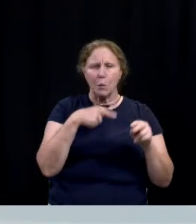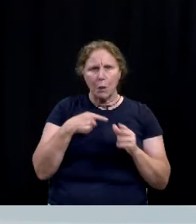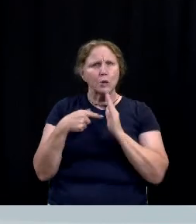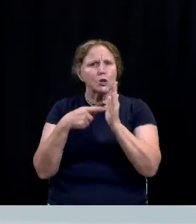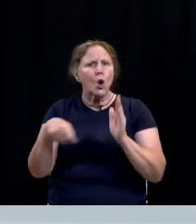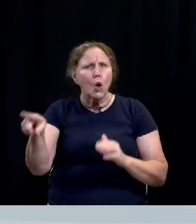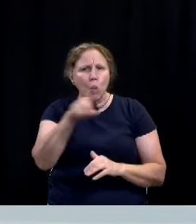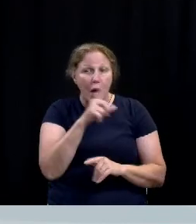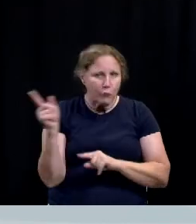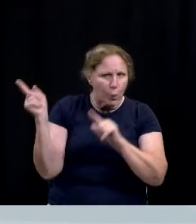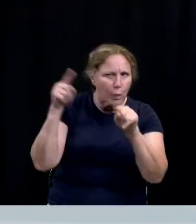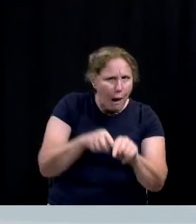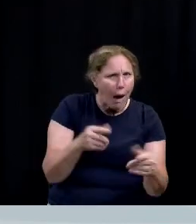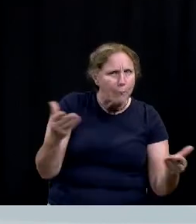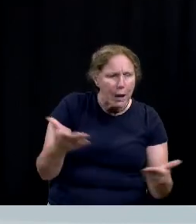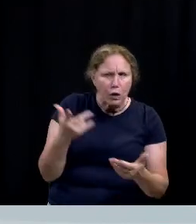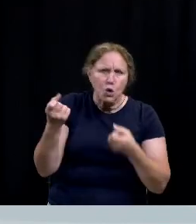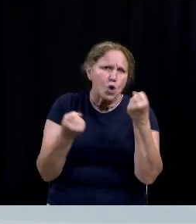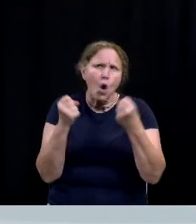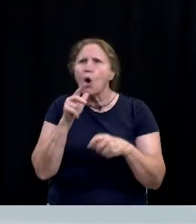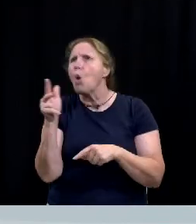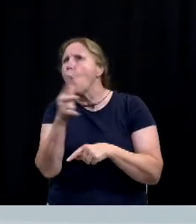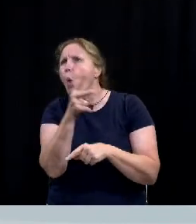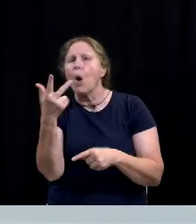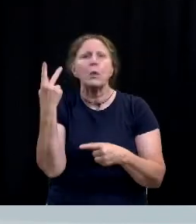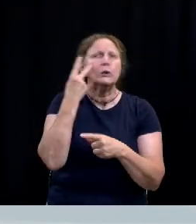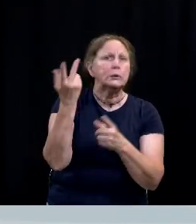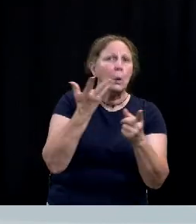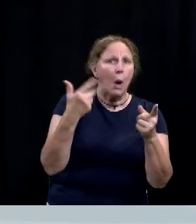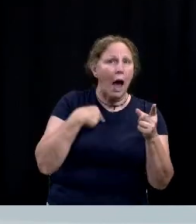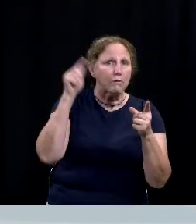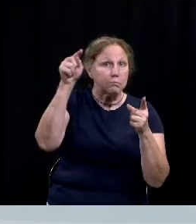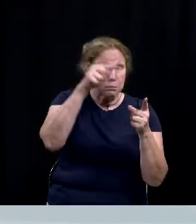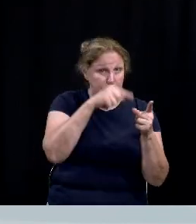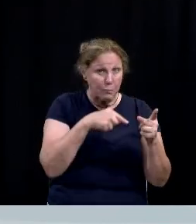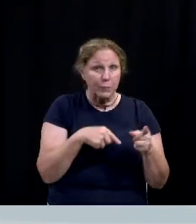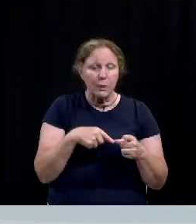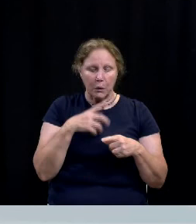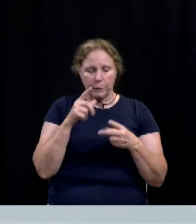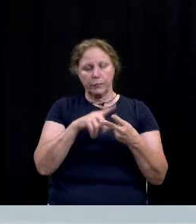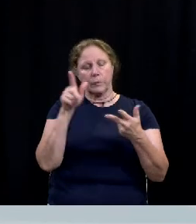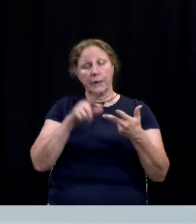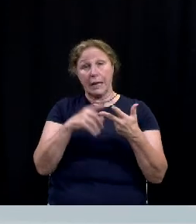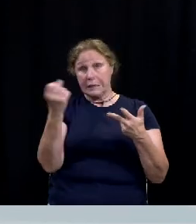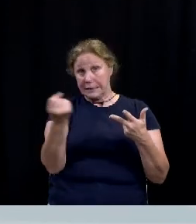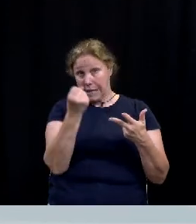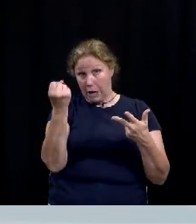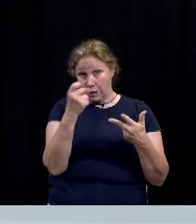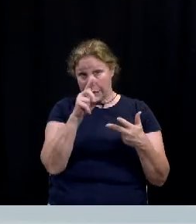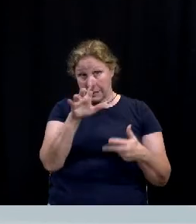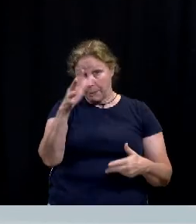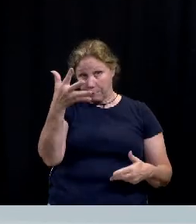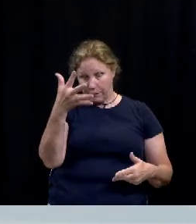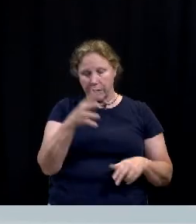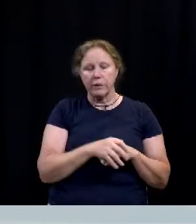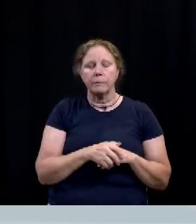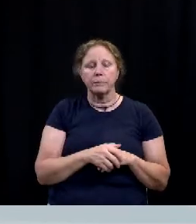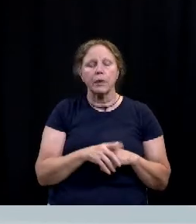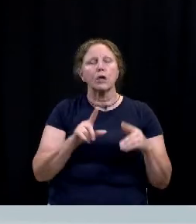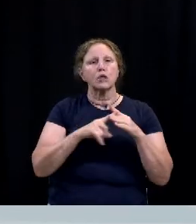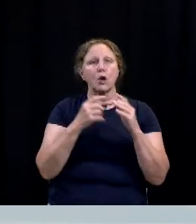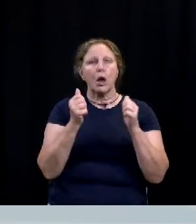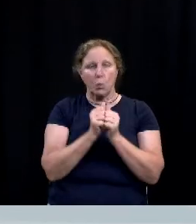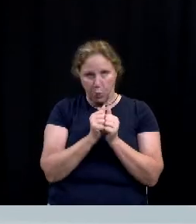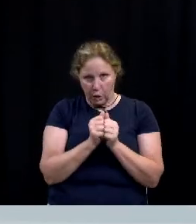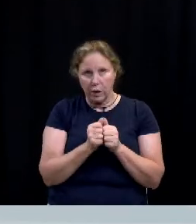would be like if they come down on their own cars to see the lights in downtown on that next day on the saturday uh we're starting off with the virtual